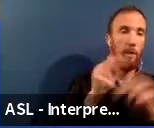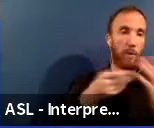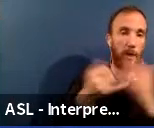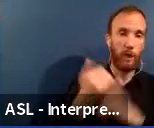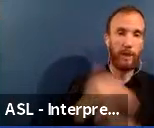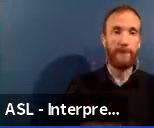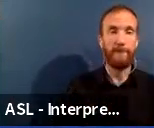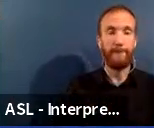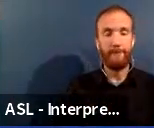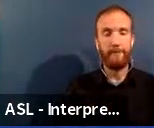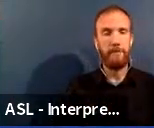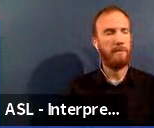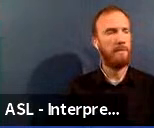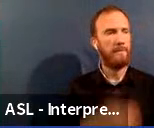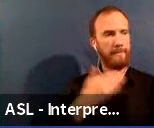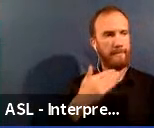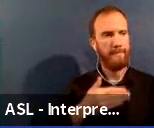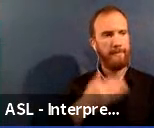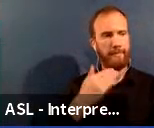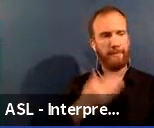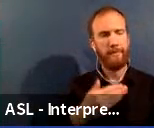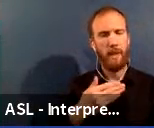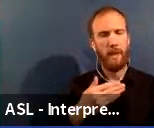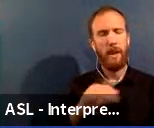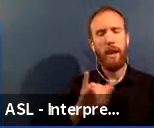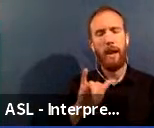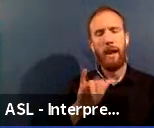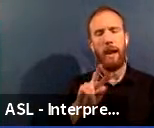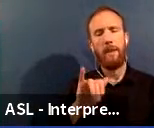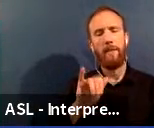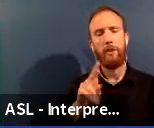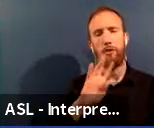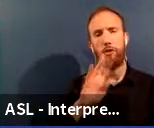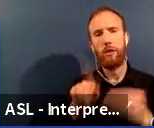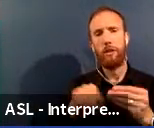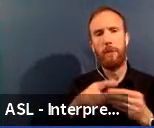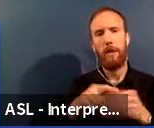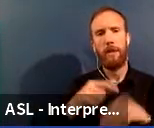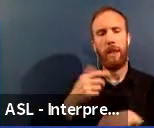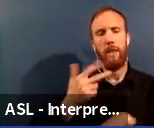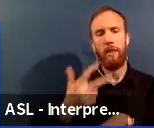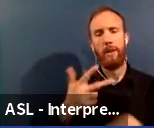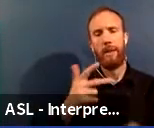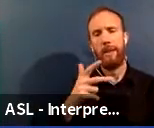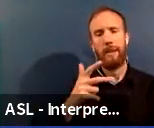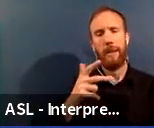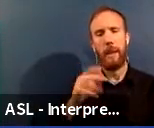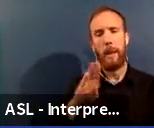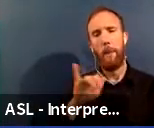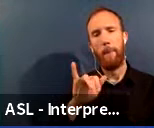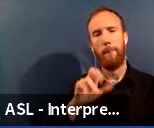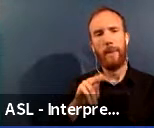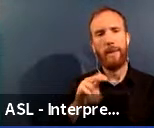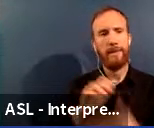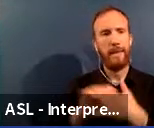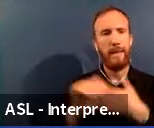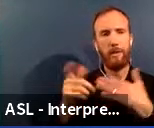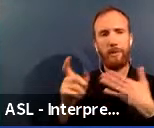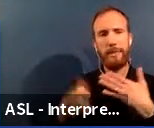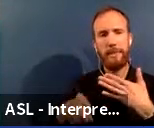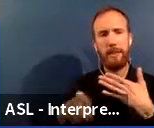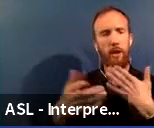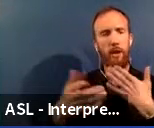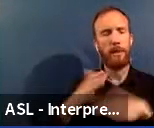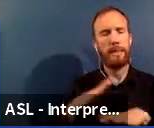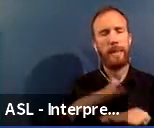Thank you. Thank you. Ivan, you talked about the, the $3 billion need. Um, what's the minimum adequate